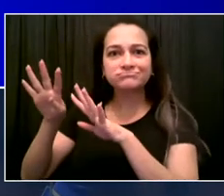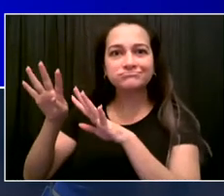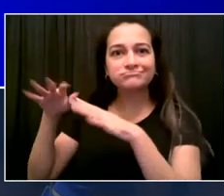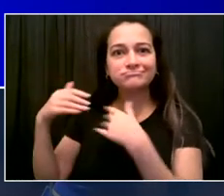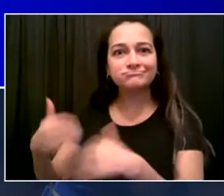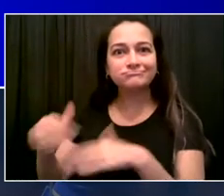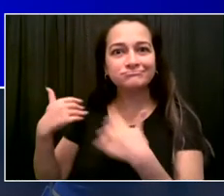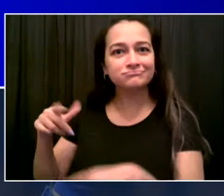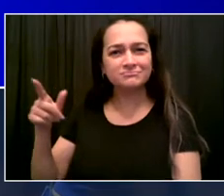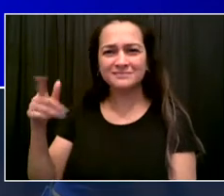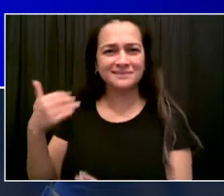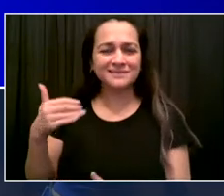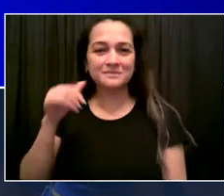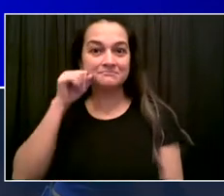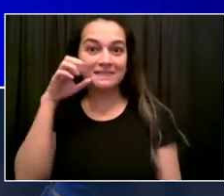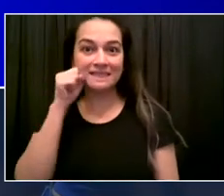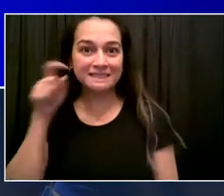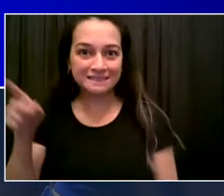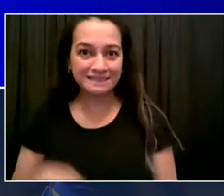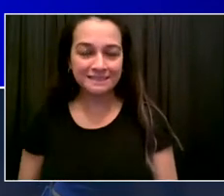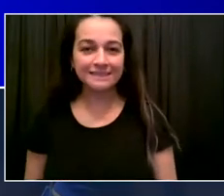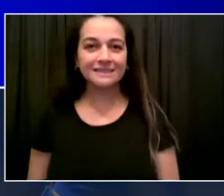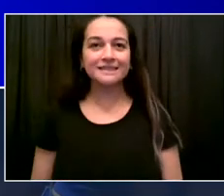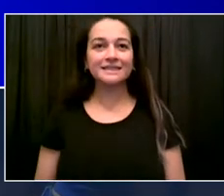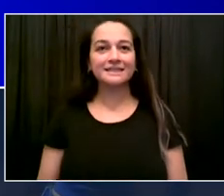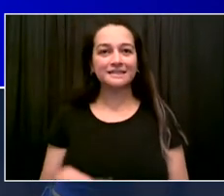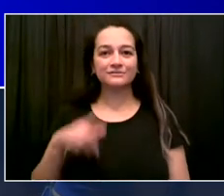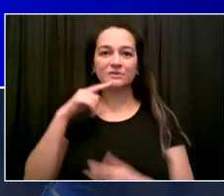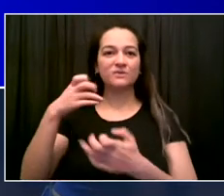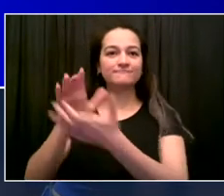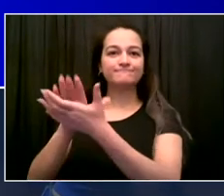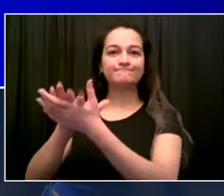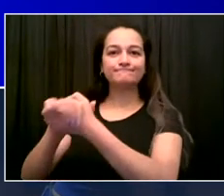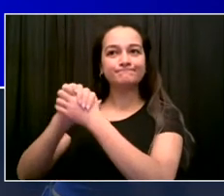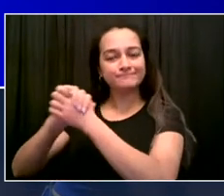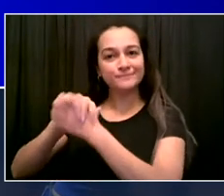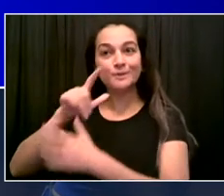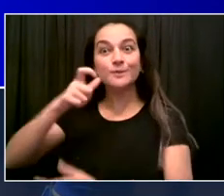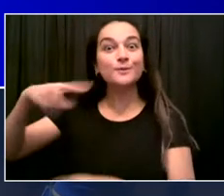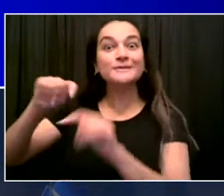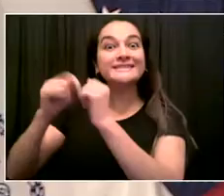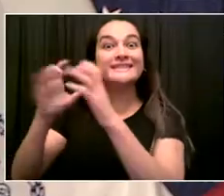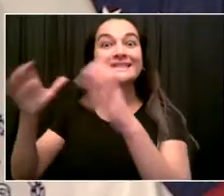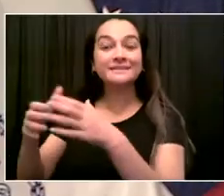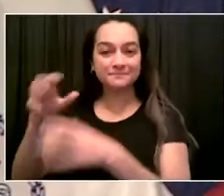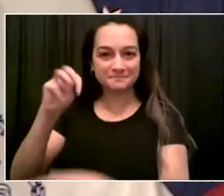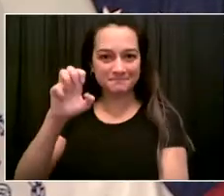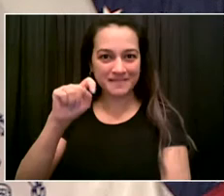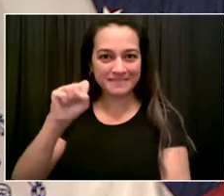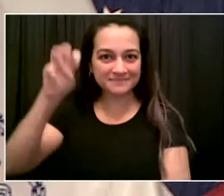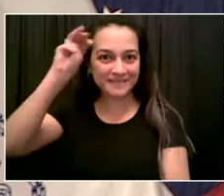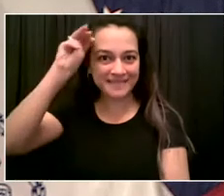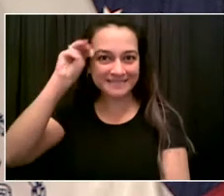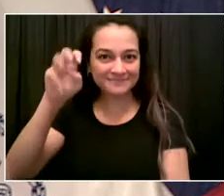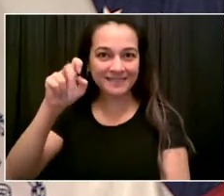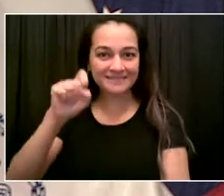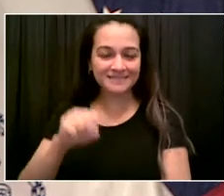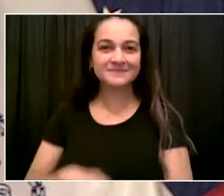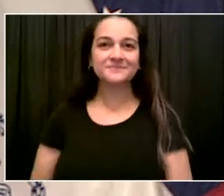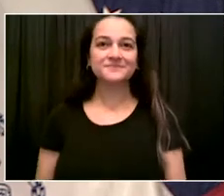A very, very good thing for New York City. Now, people are going back to Mets games because